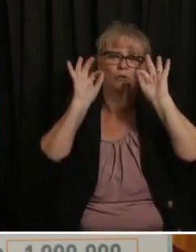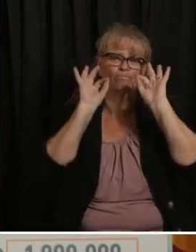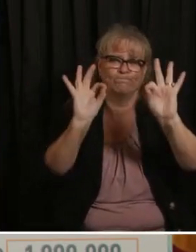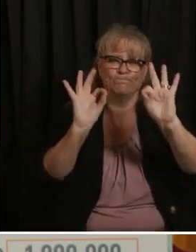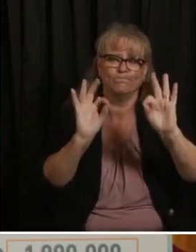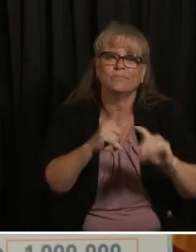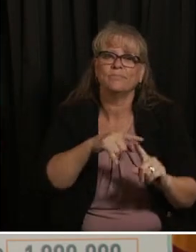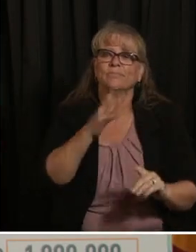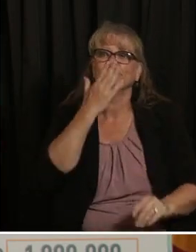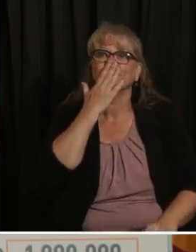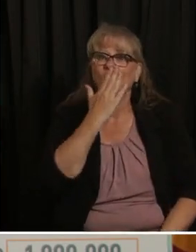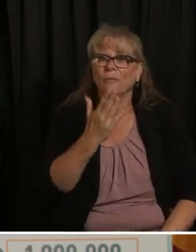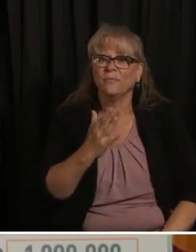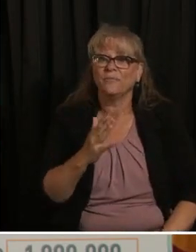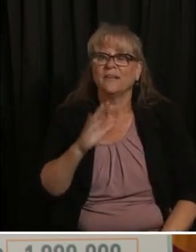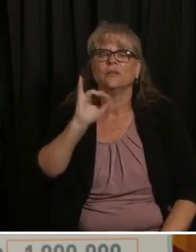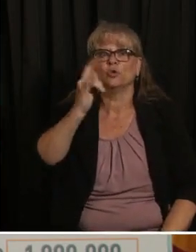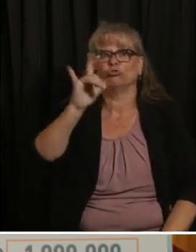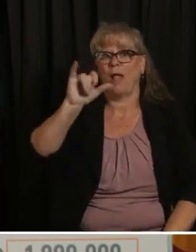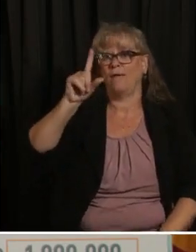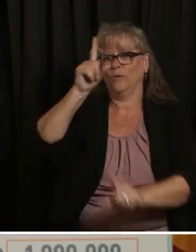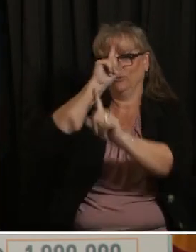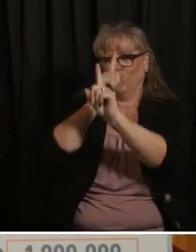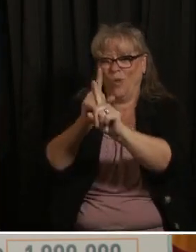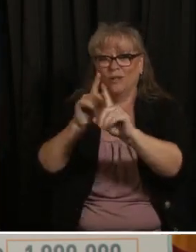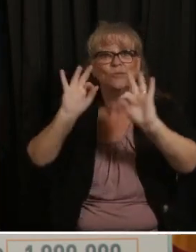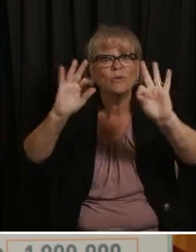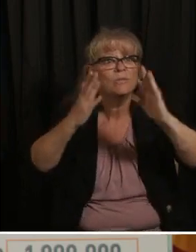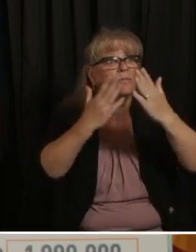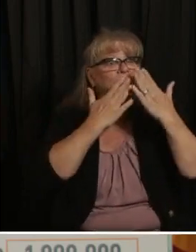that's it great thank you and congratulations to everybody